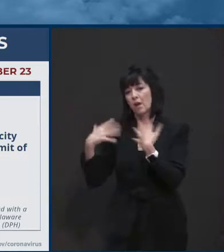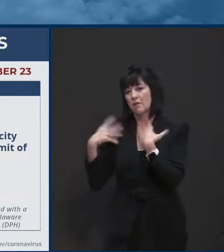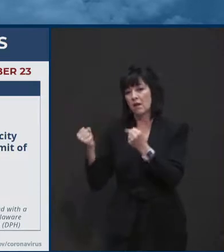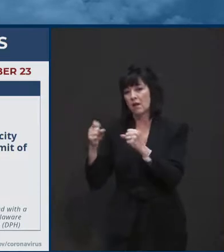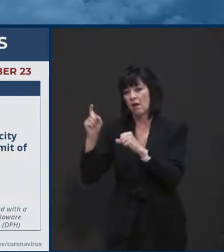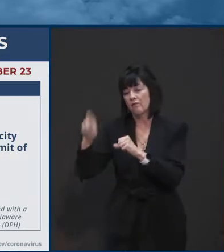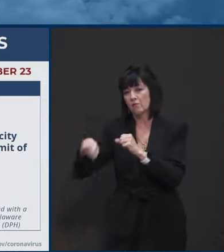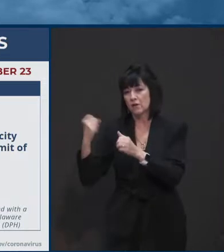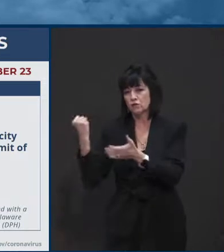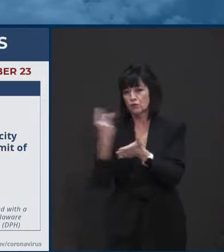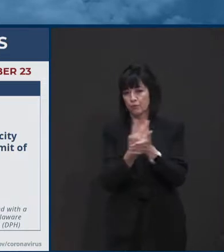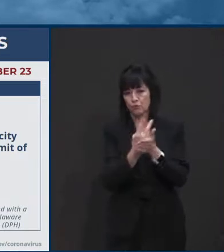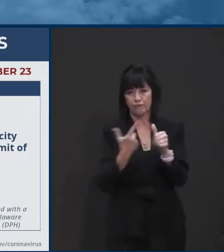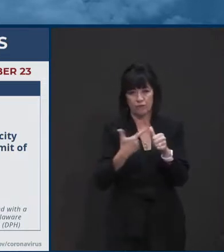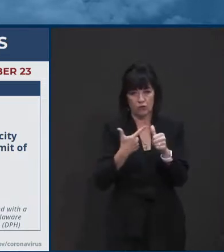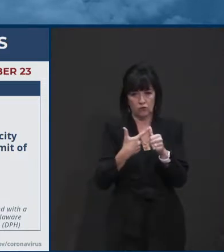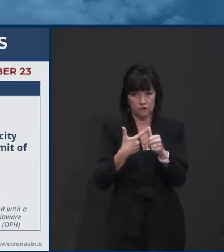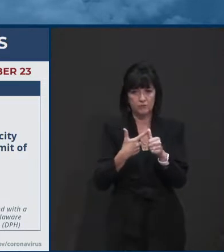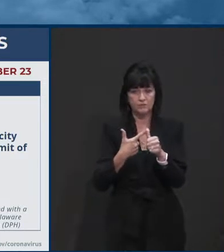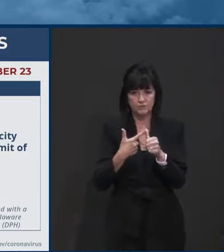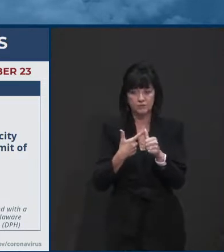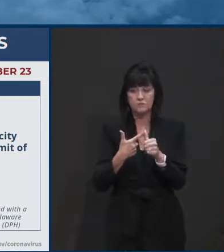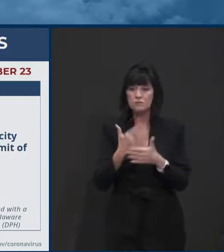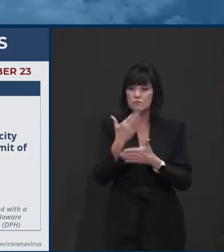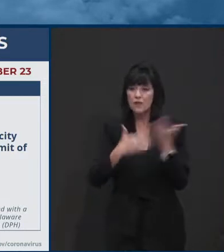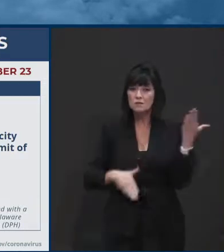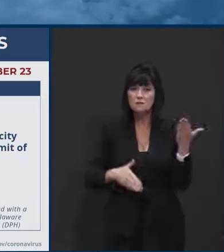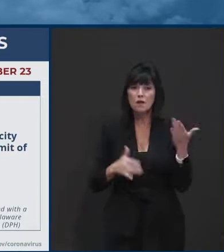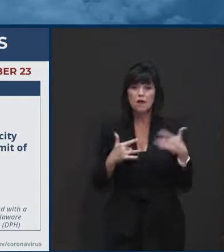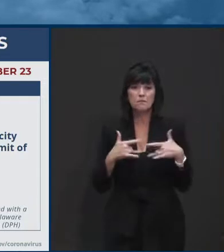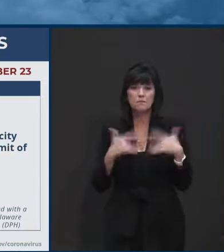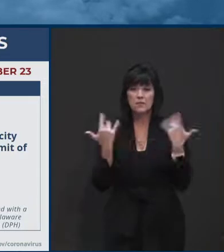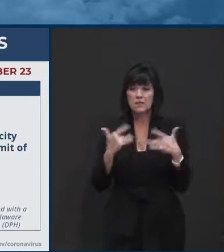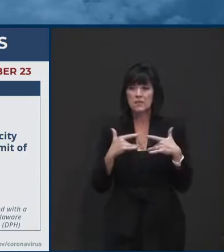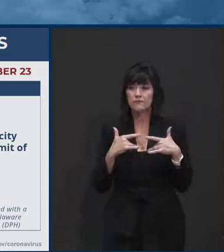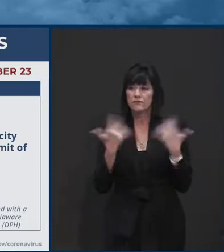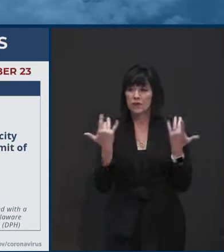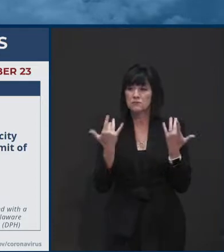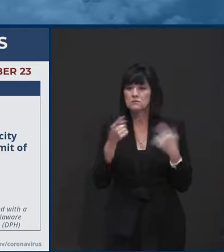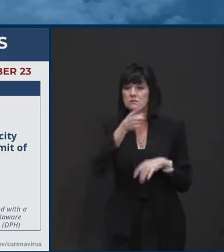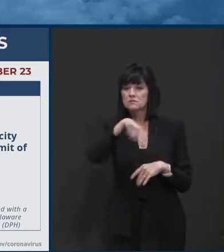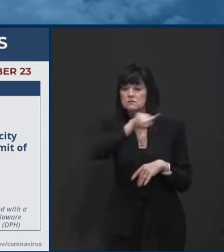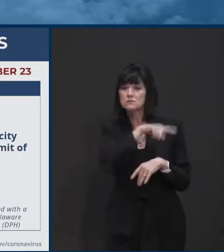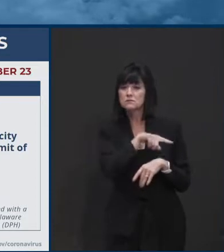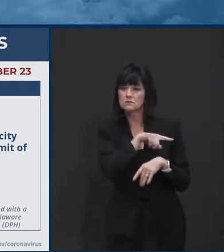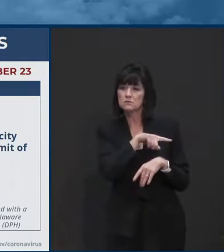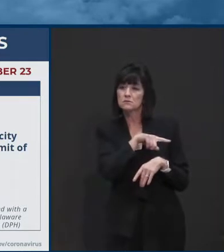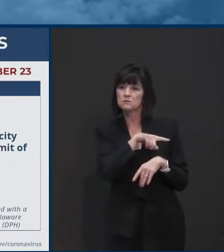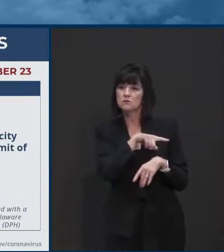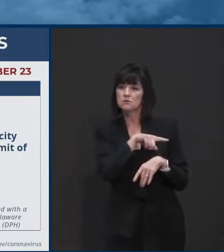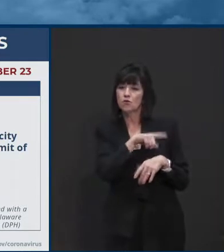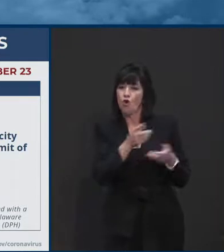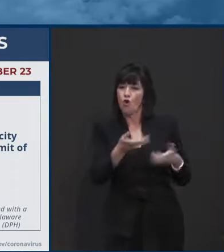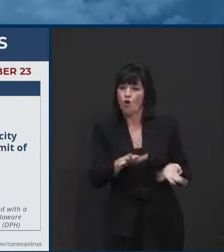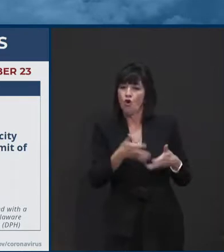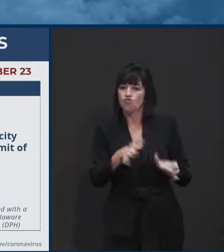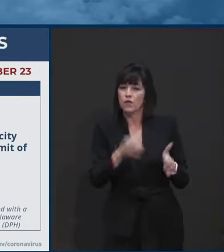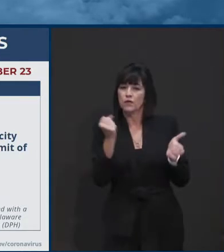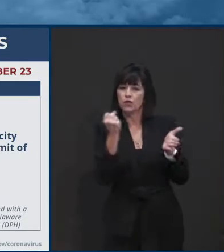There are some gatherings that have, are working under already approved